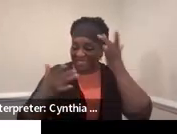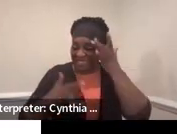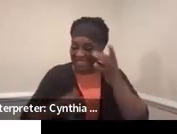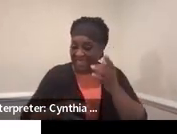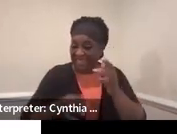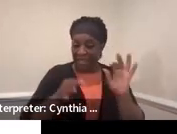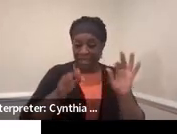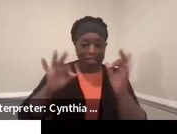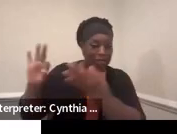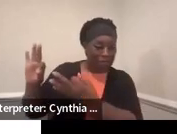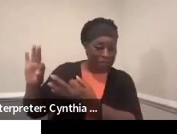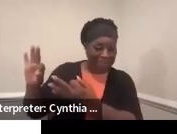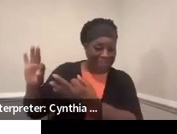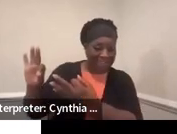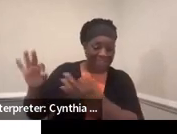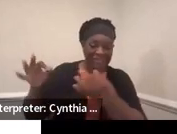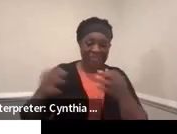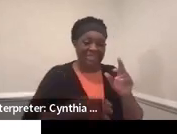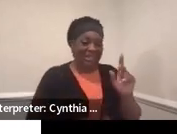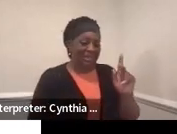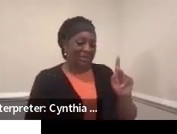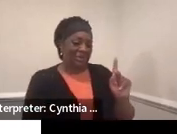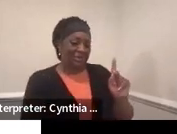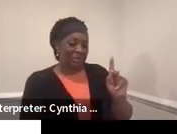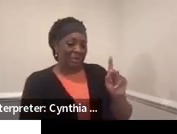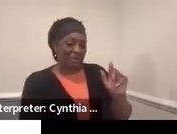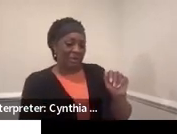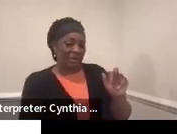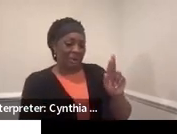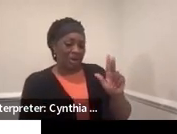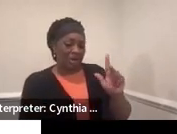Carly's going to come on and talk about a QR code.